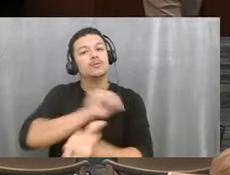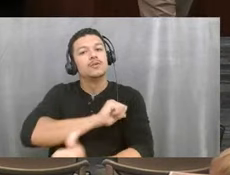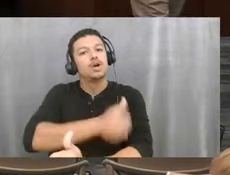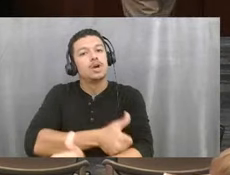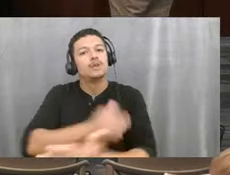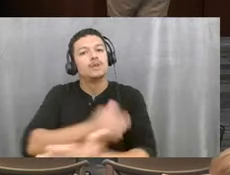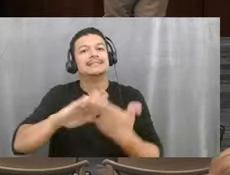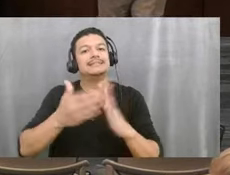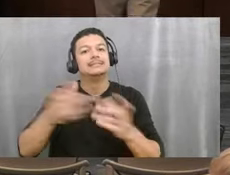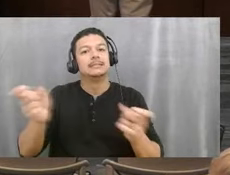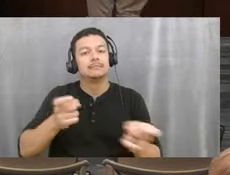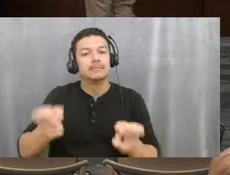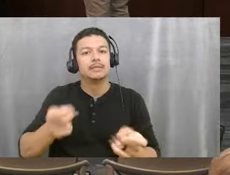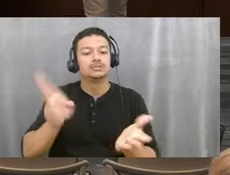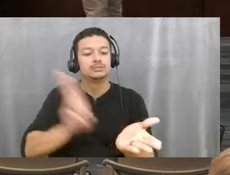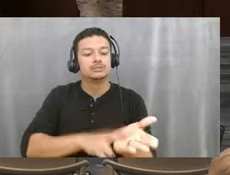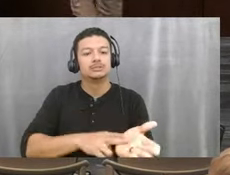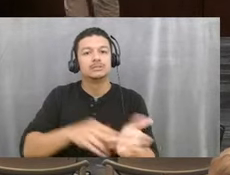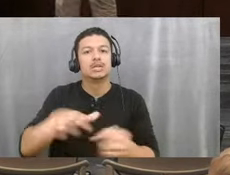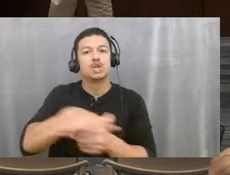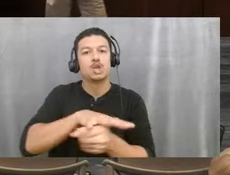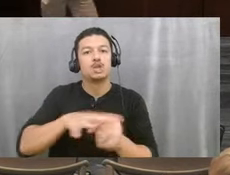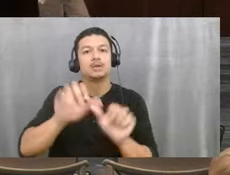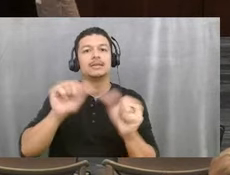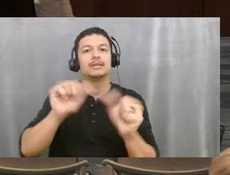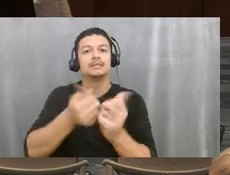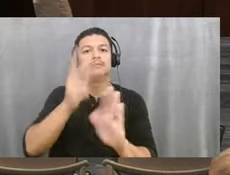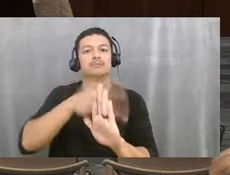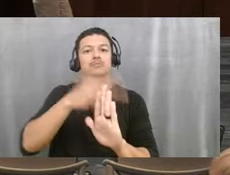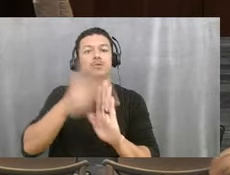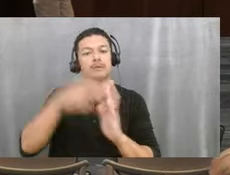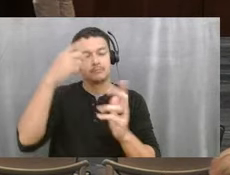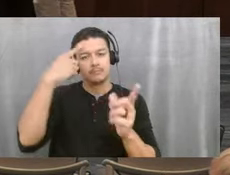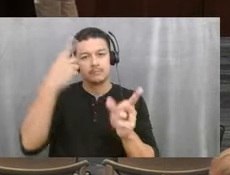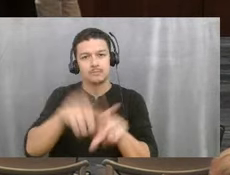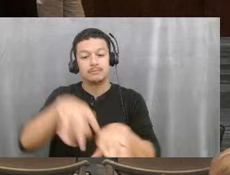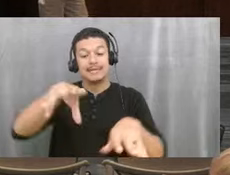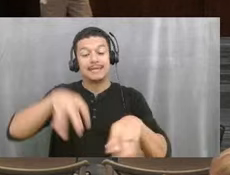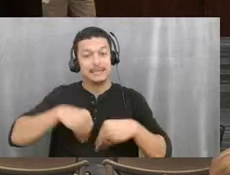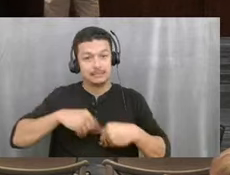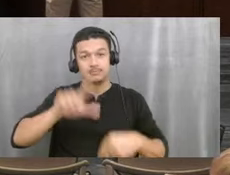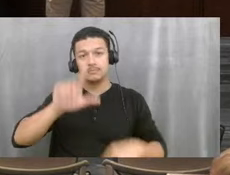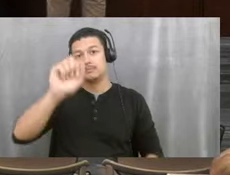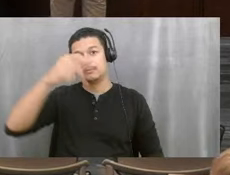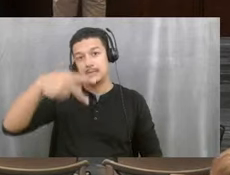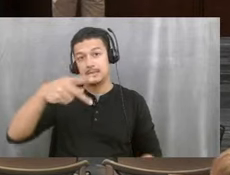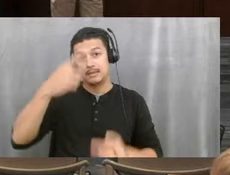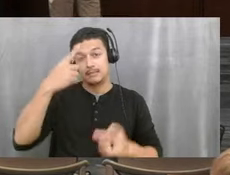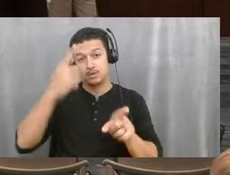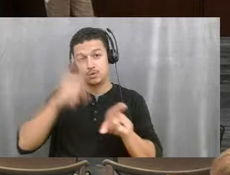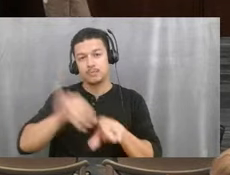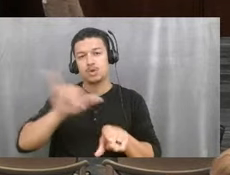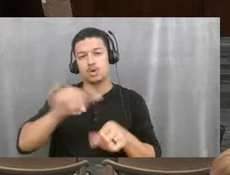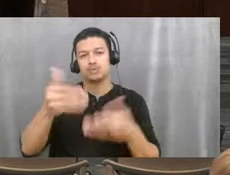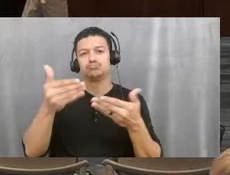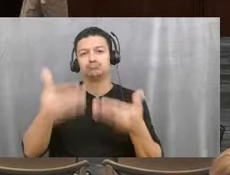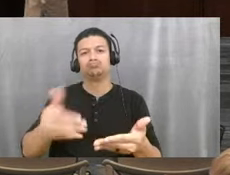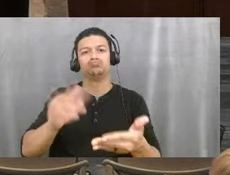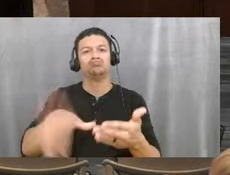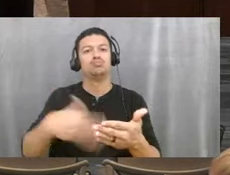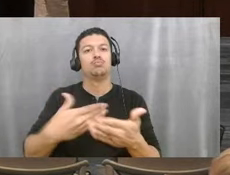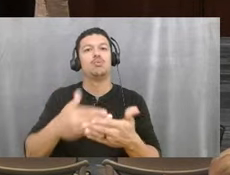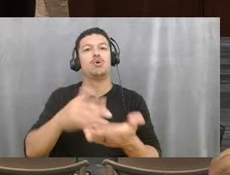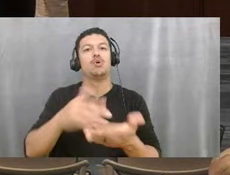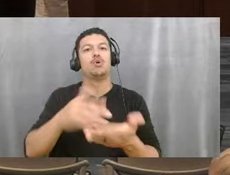the local agency program agreement, accept the LAP agreement, and execute all documents associated with the LAP agreement subject to the